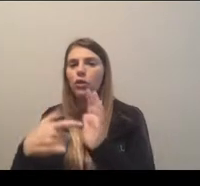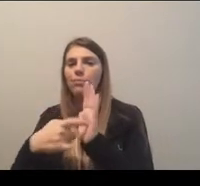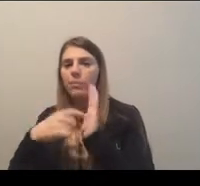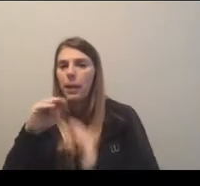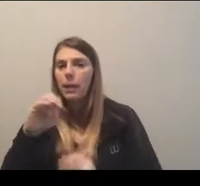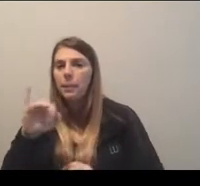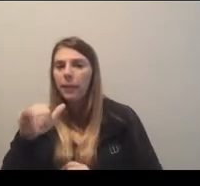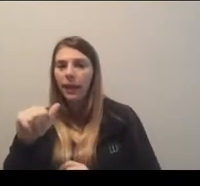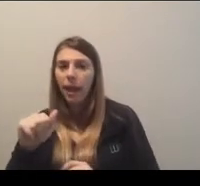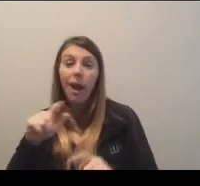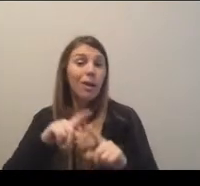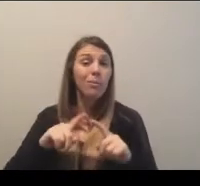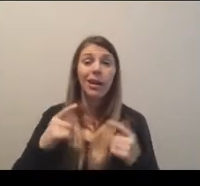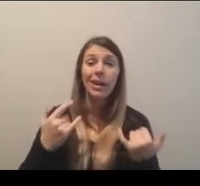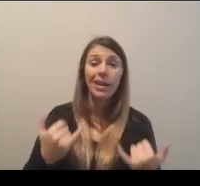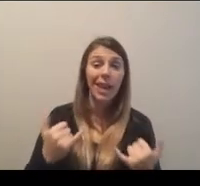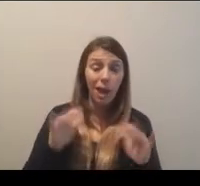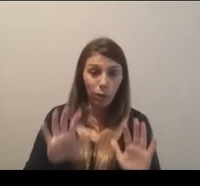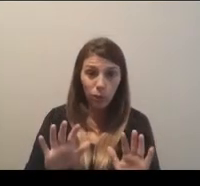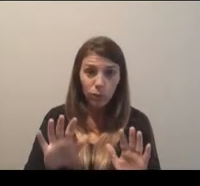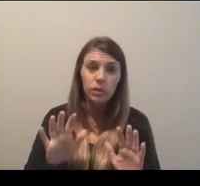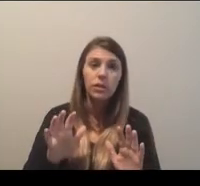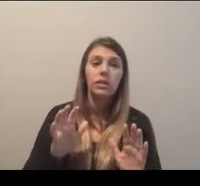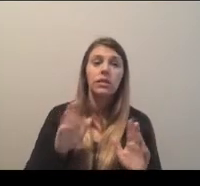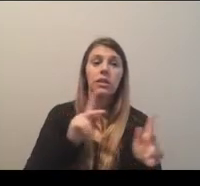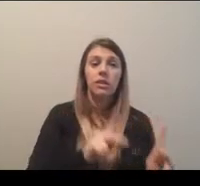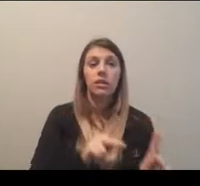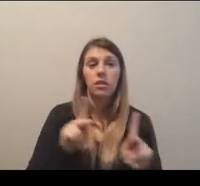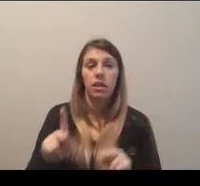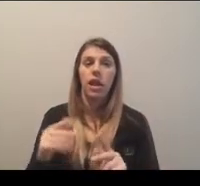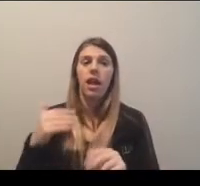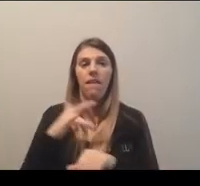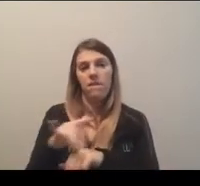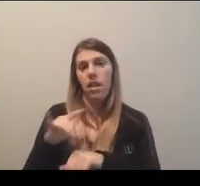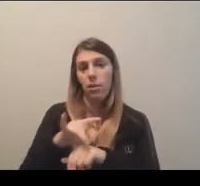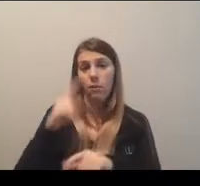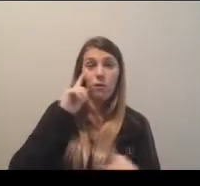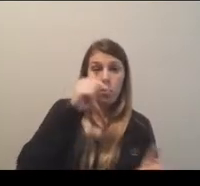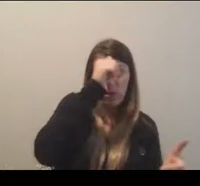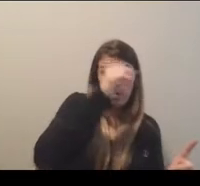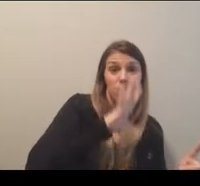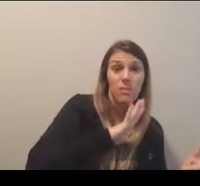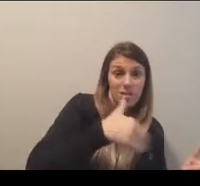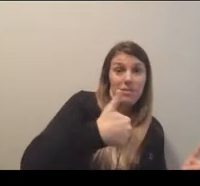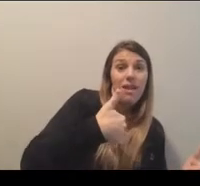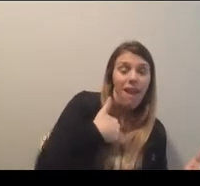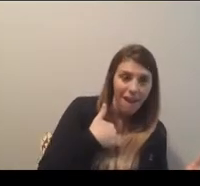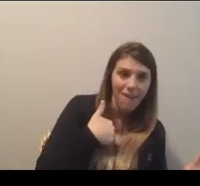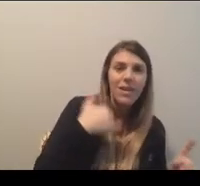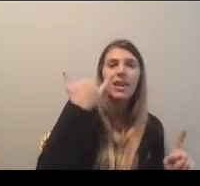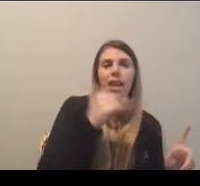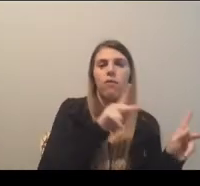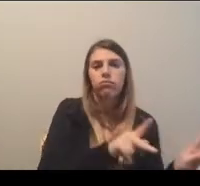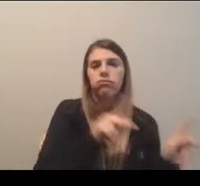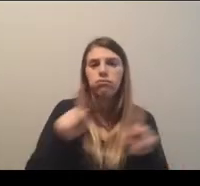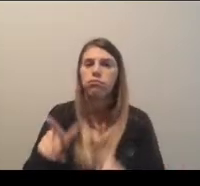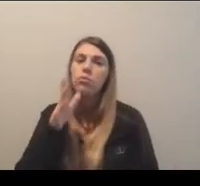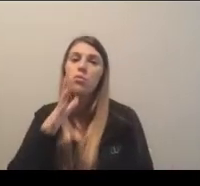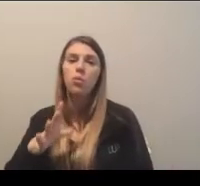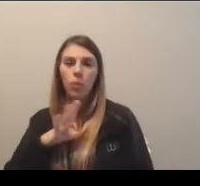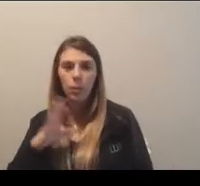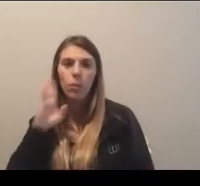in the same manner that those lounges have been available for our men's basketball student-athletes, our women's championships